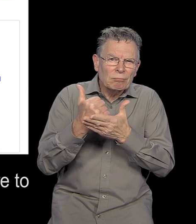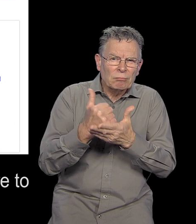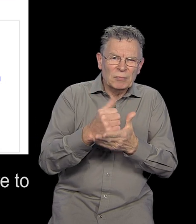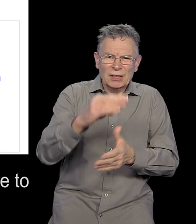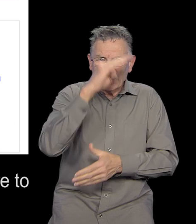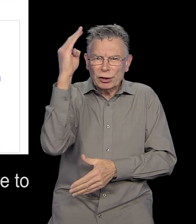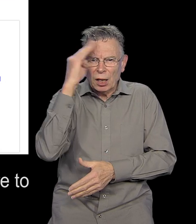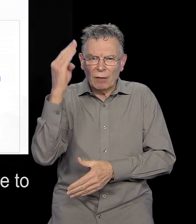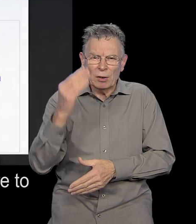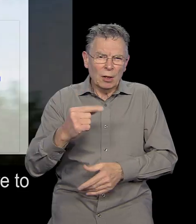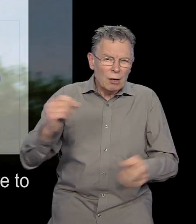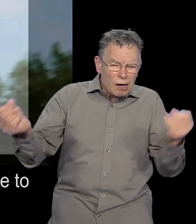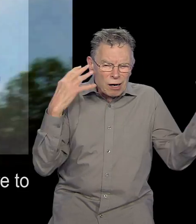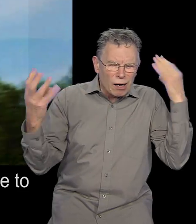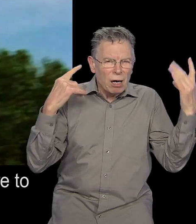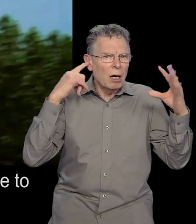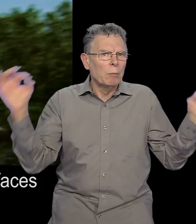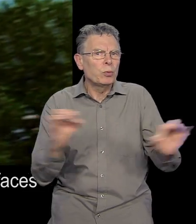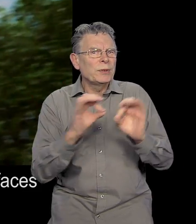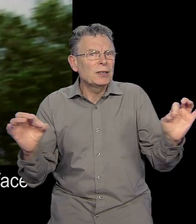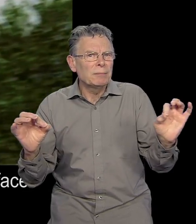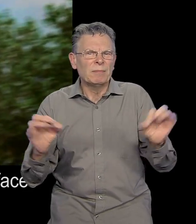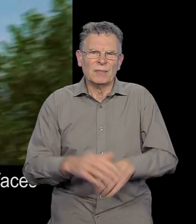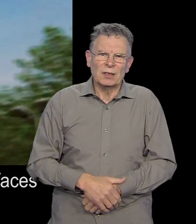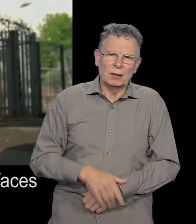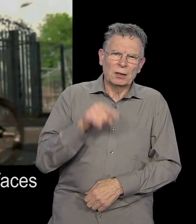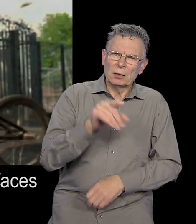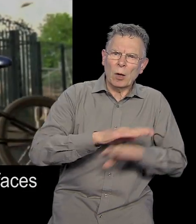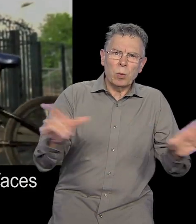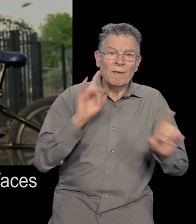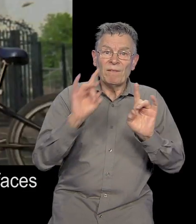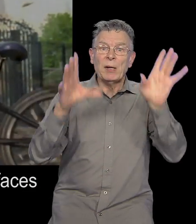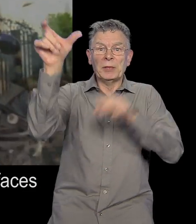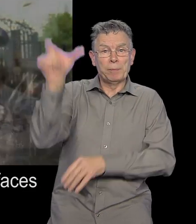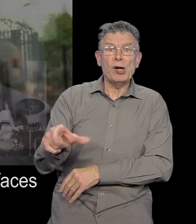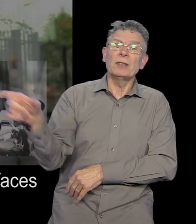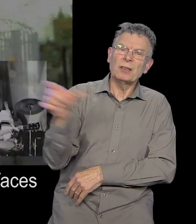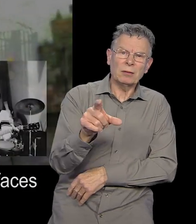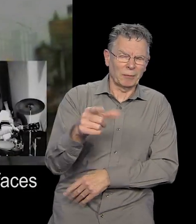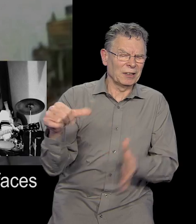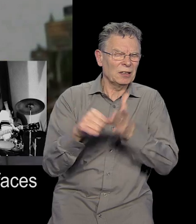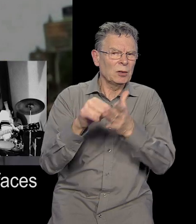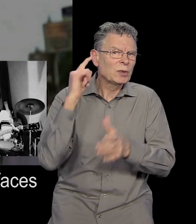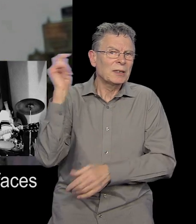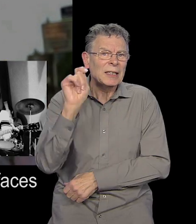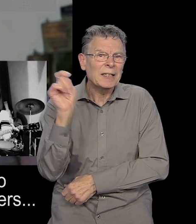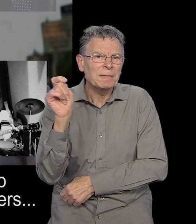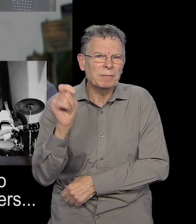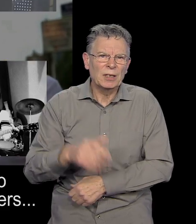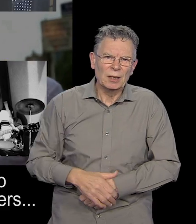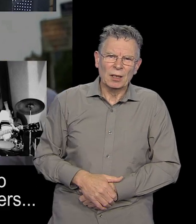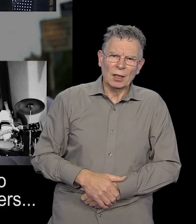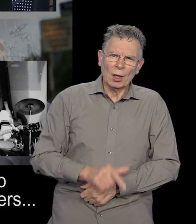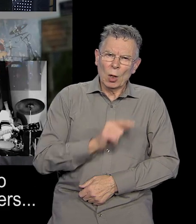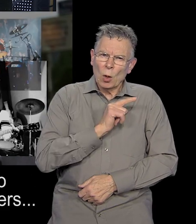exposure to loud noise. But they're not the only famous faces to have suffered tinnitus. Why